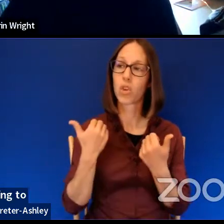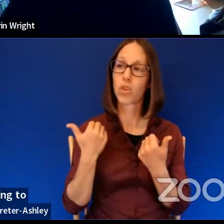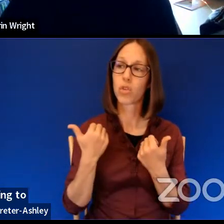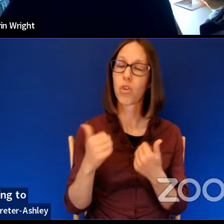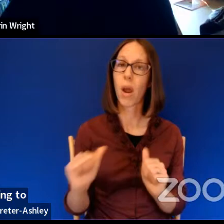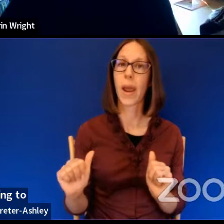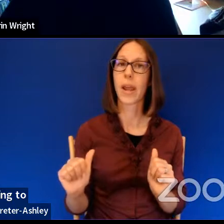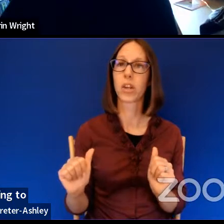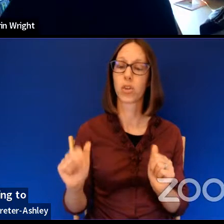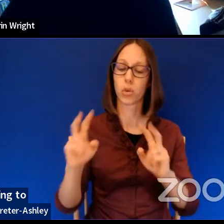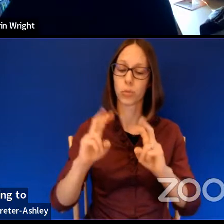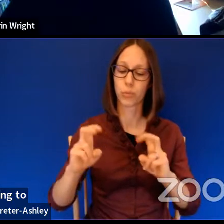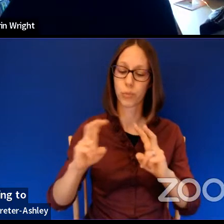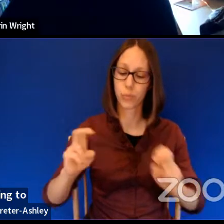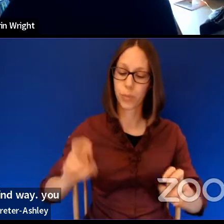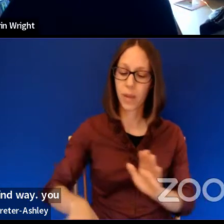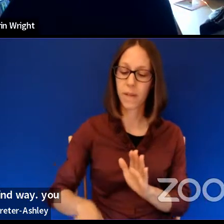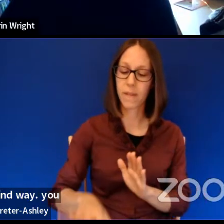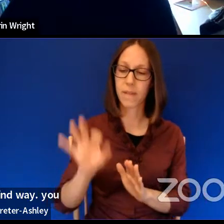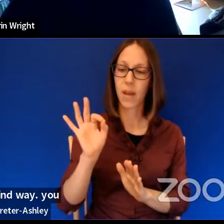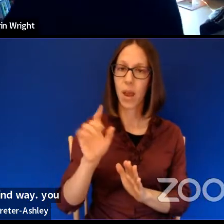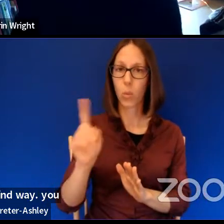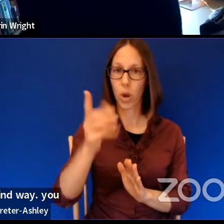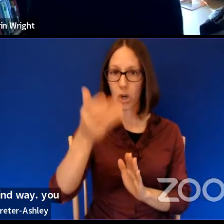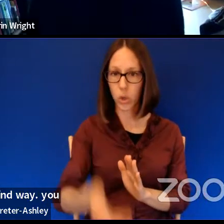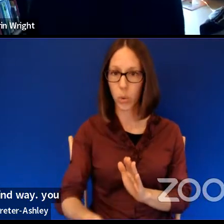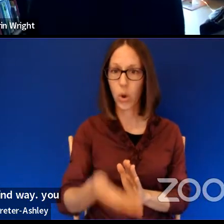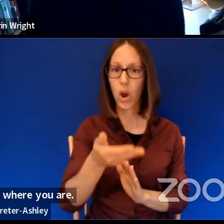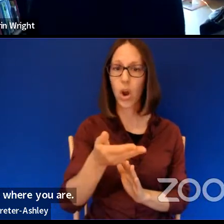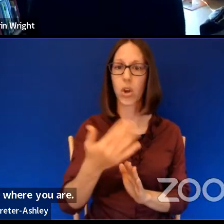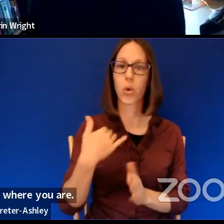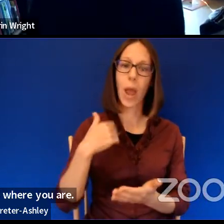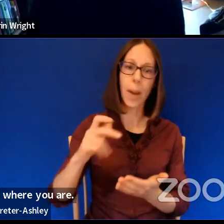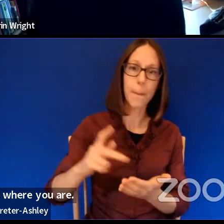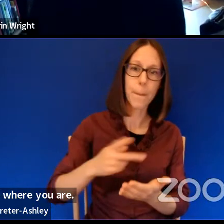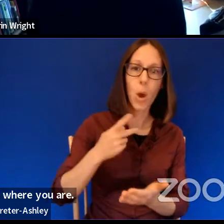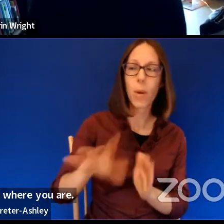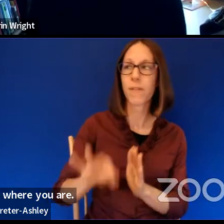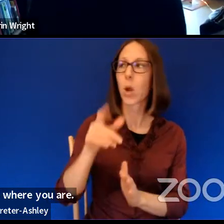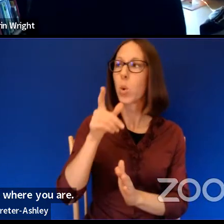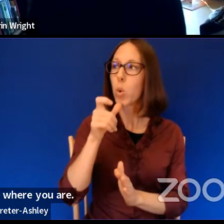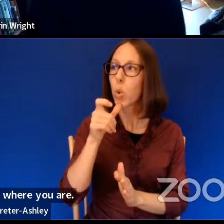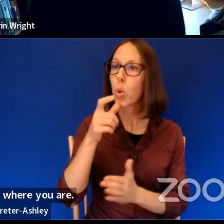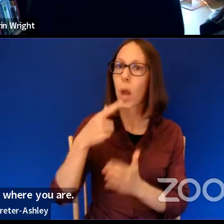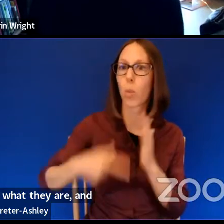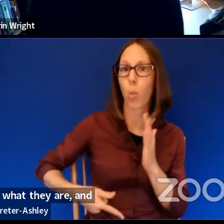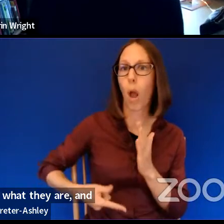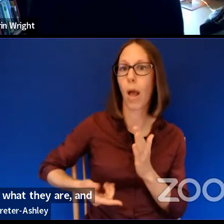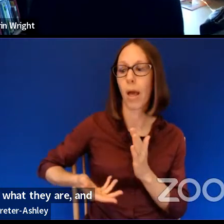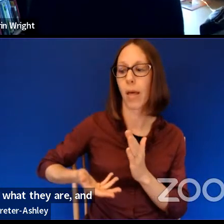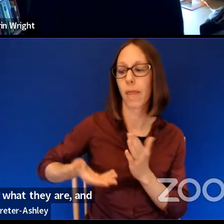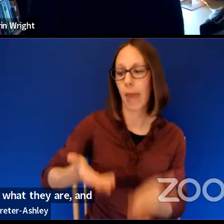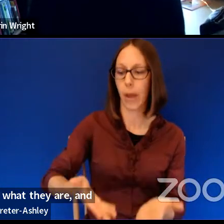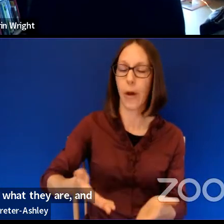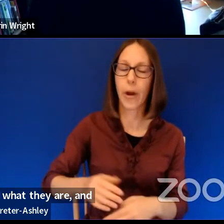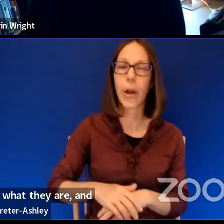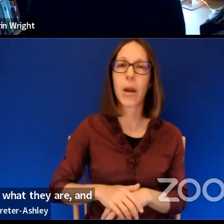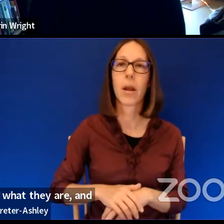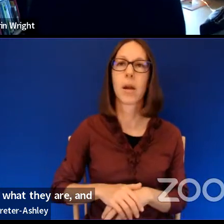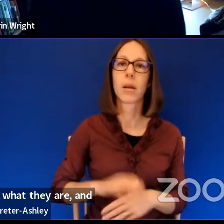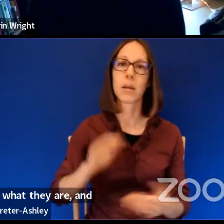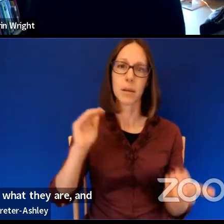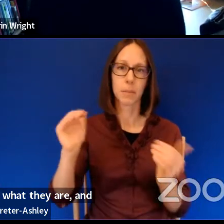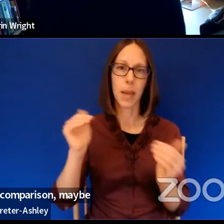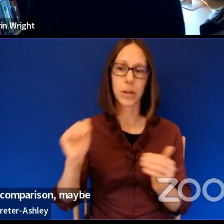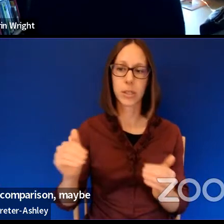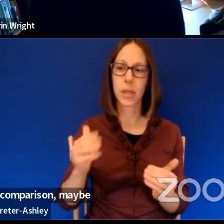um, where you are, you know, the poems finding who and what they are. And, and one of the things that I guess in comparison, maybe this is